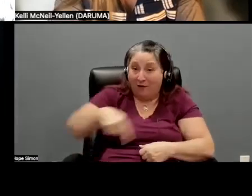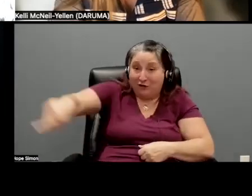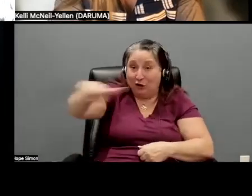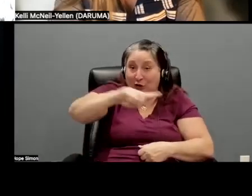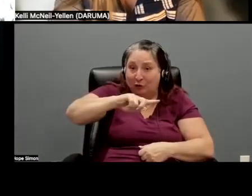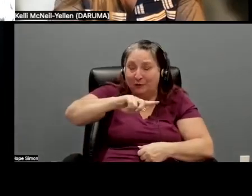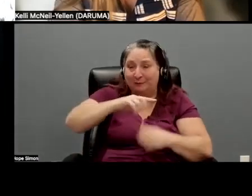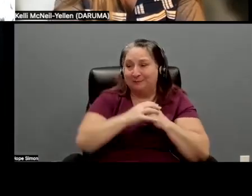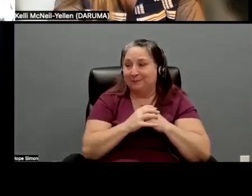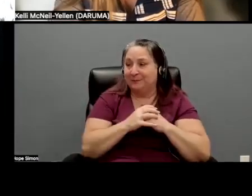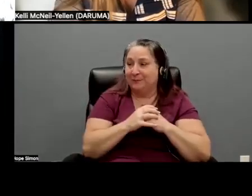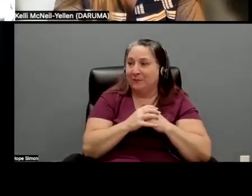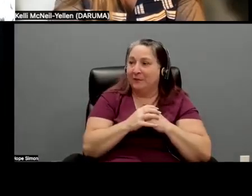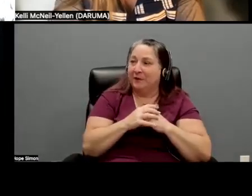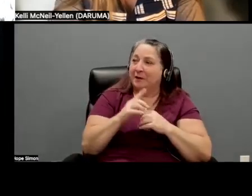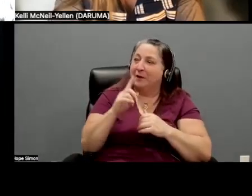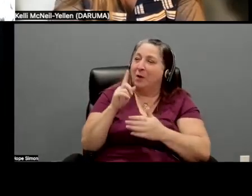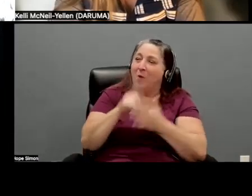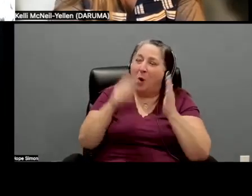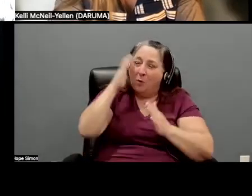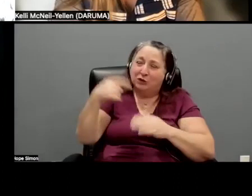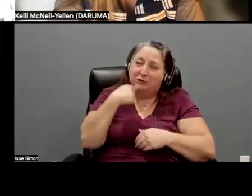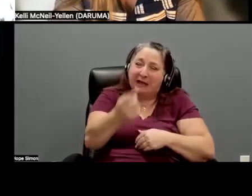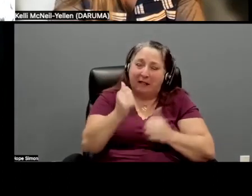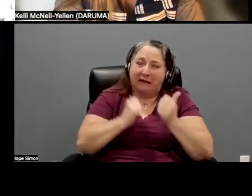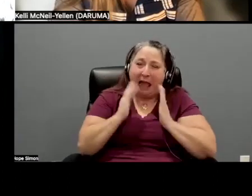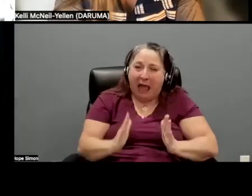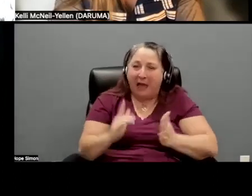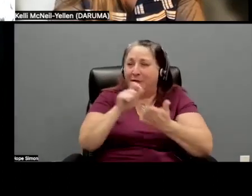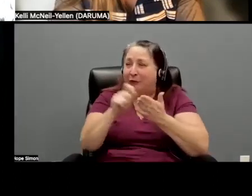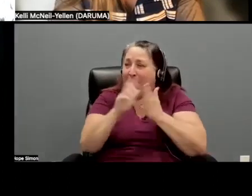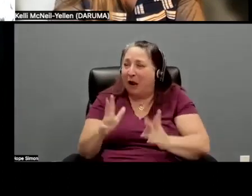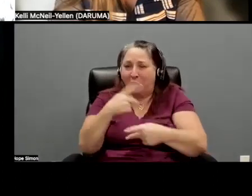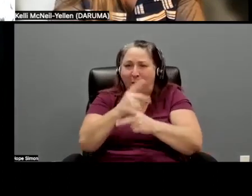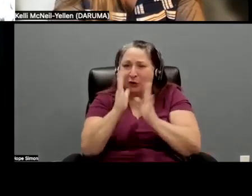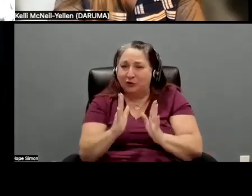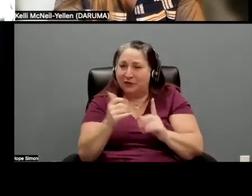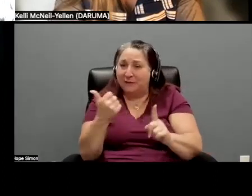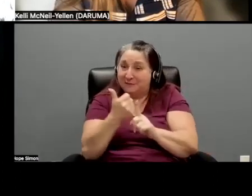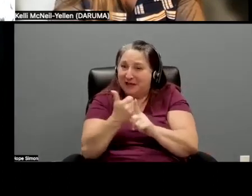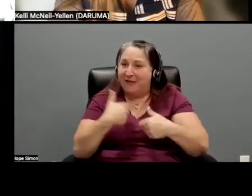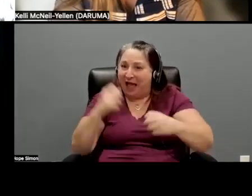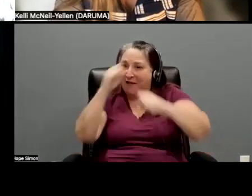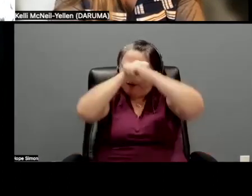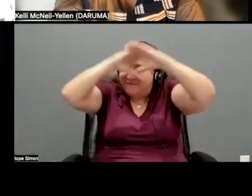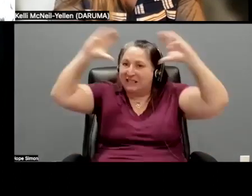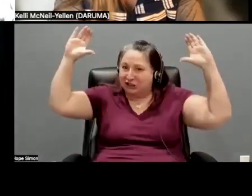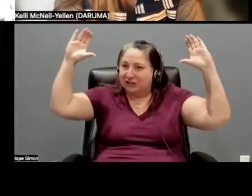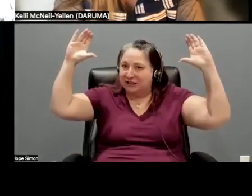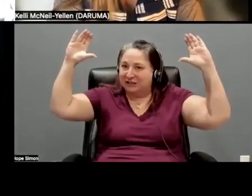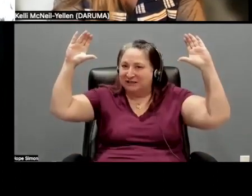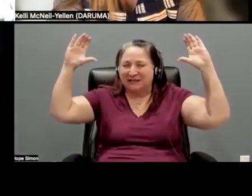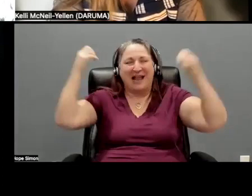an actor or a writer or a producer who has a vision and, and everybody else says